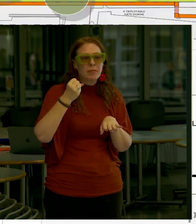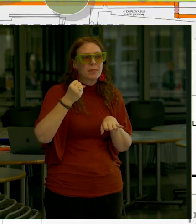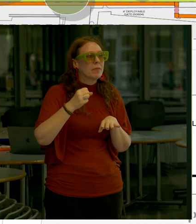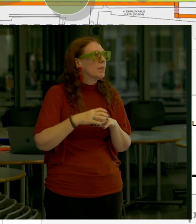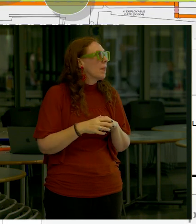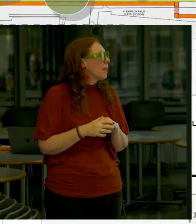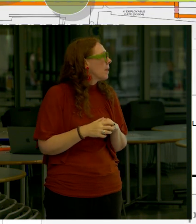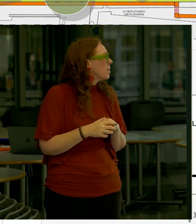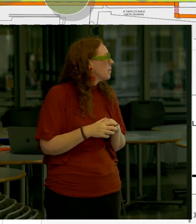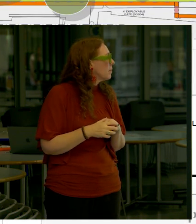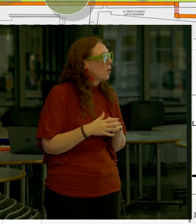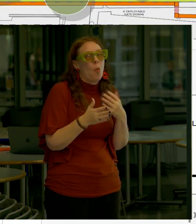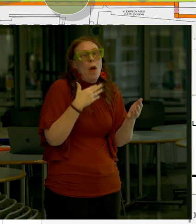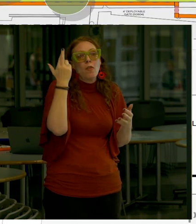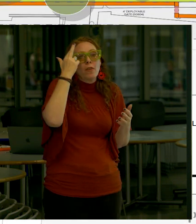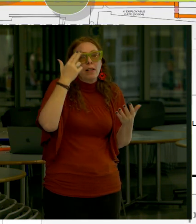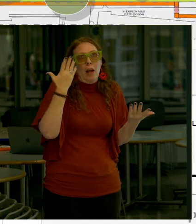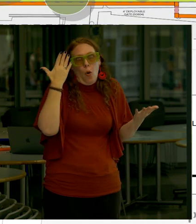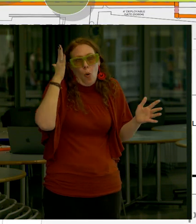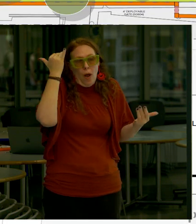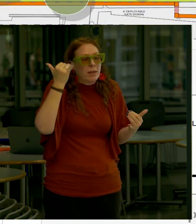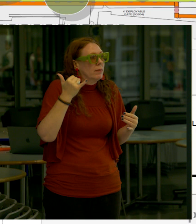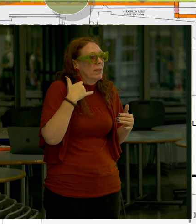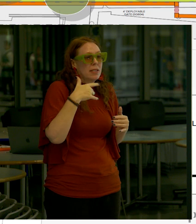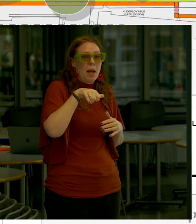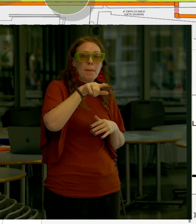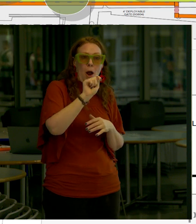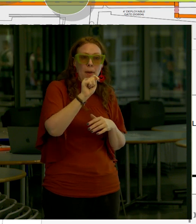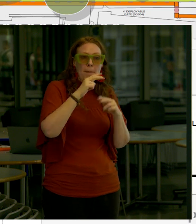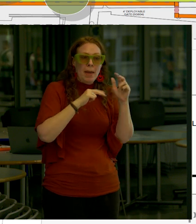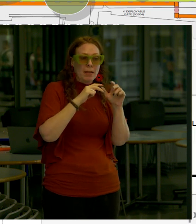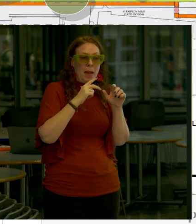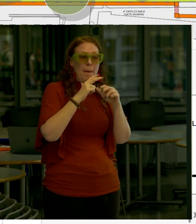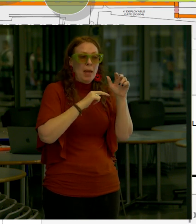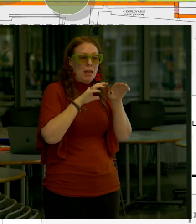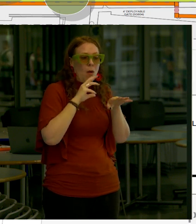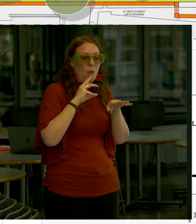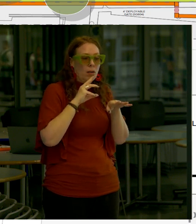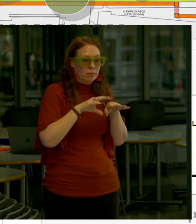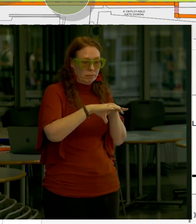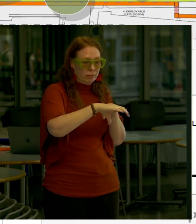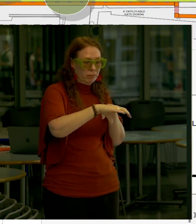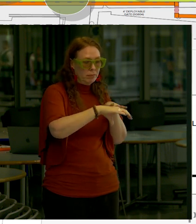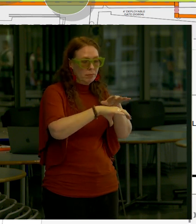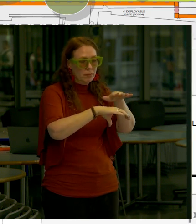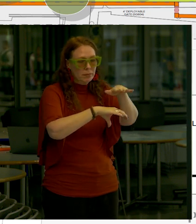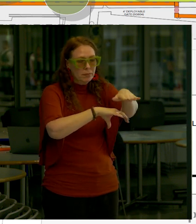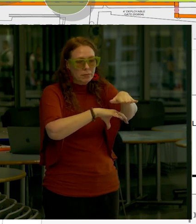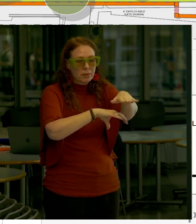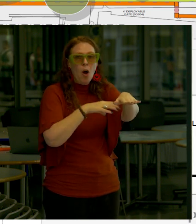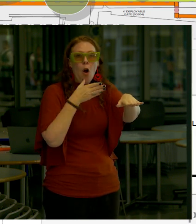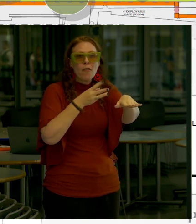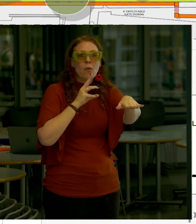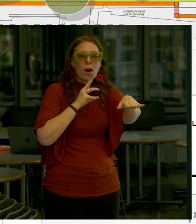bulkhead for whatever the reason that I don't know this particular apartment building chose to build over the bulkhead and cantilever over